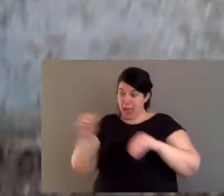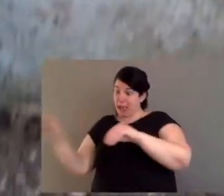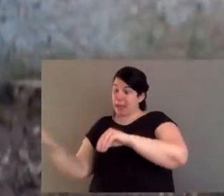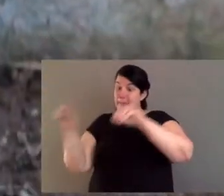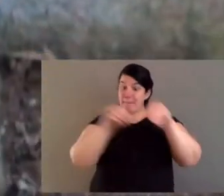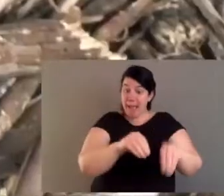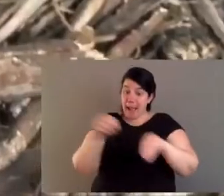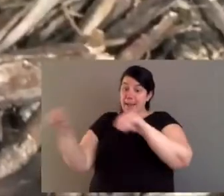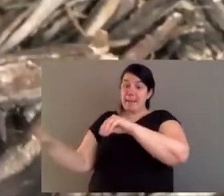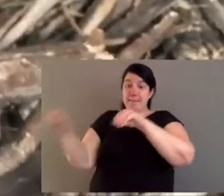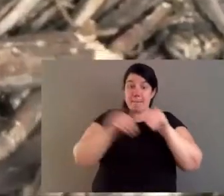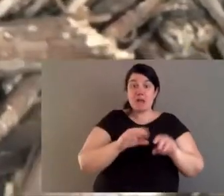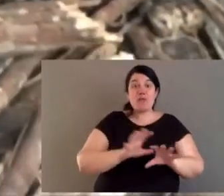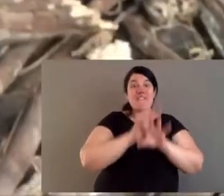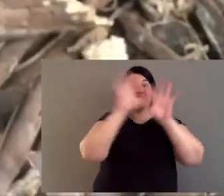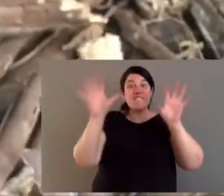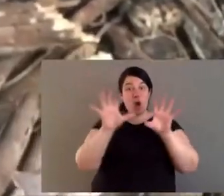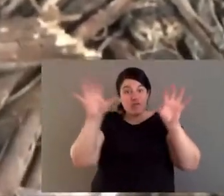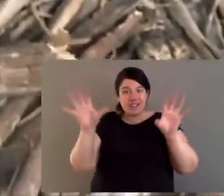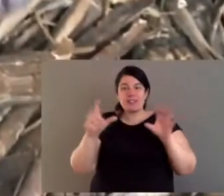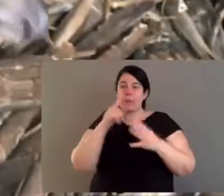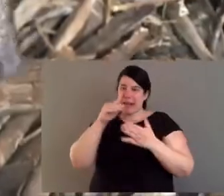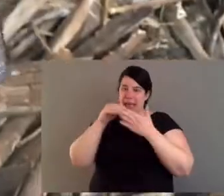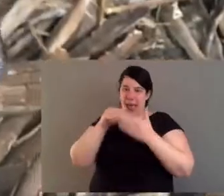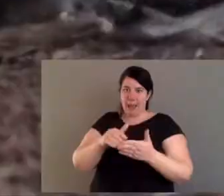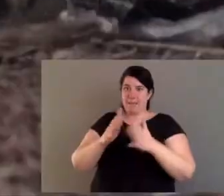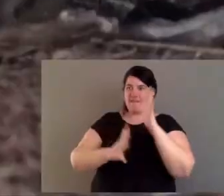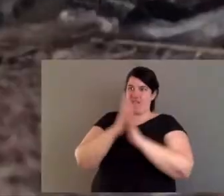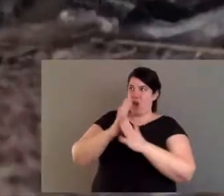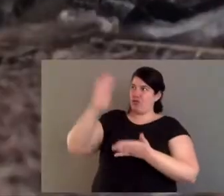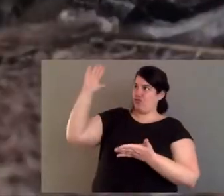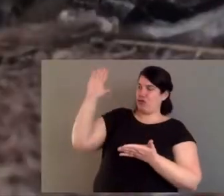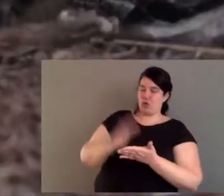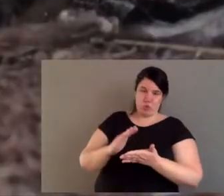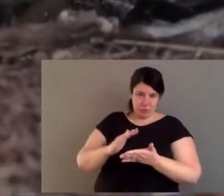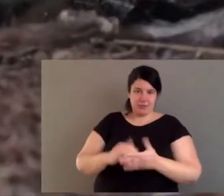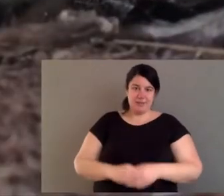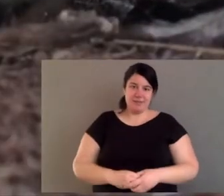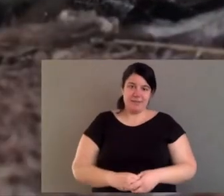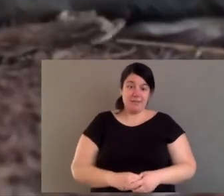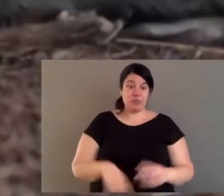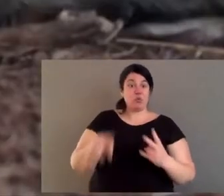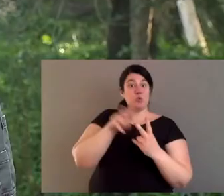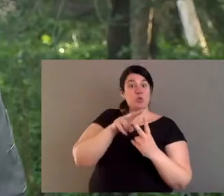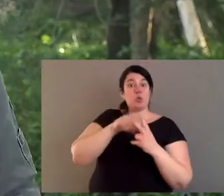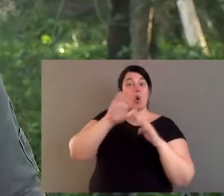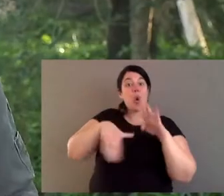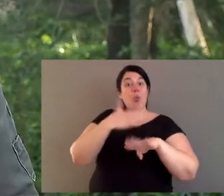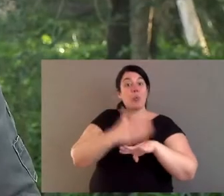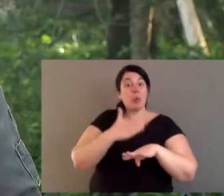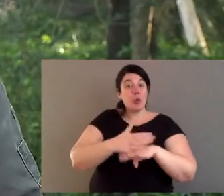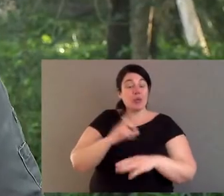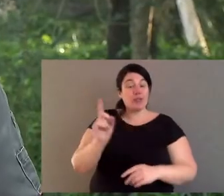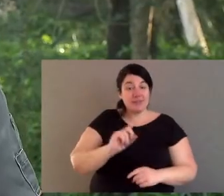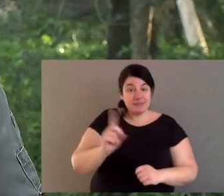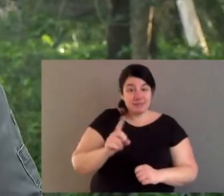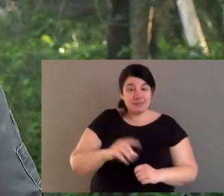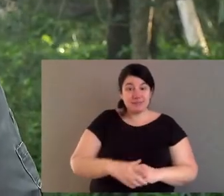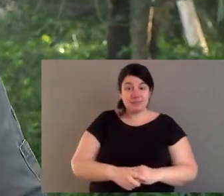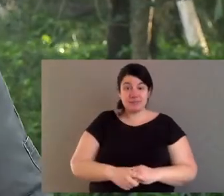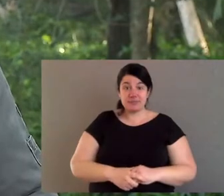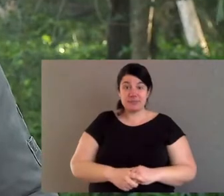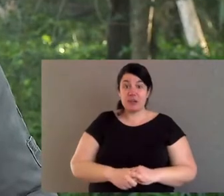our ecosystem, terrestrial engineers, to our forests, we could help the impact of fires. Two bits of homework for today.